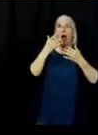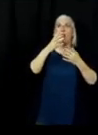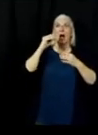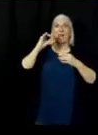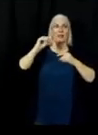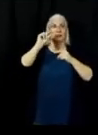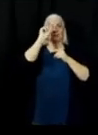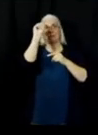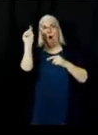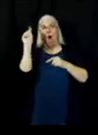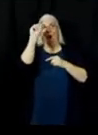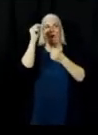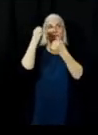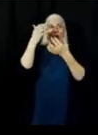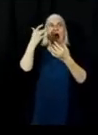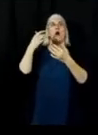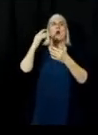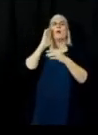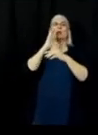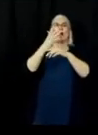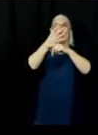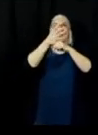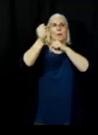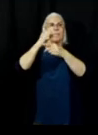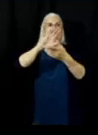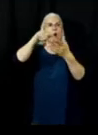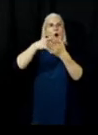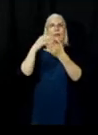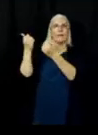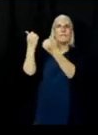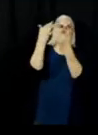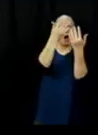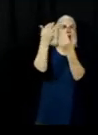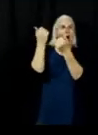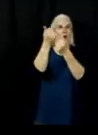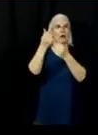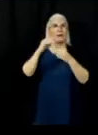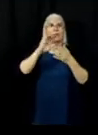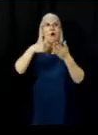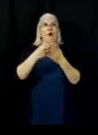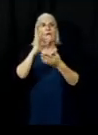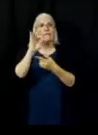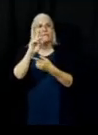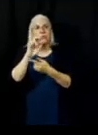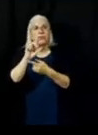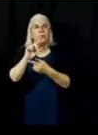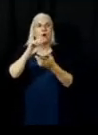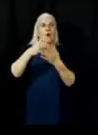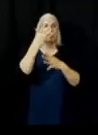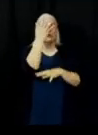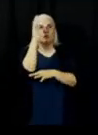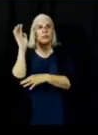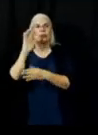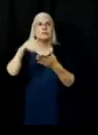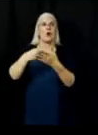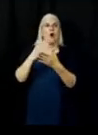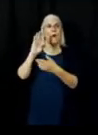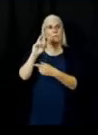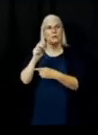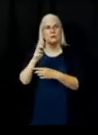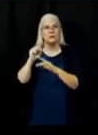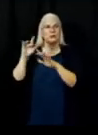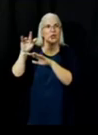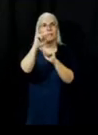those fuels in low-intensity, once again, so we don't threaten our line up here. As we come to the Butte Valley Reservoir,